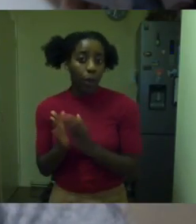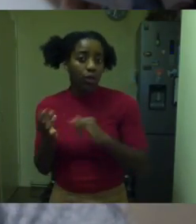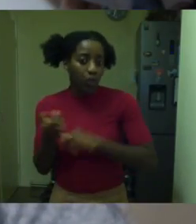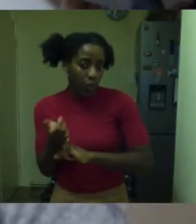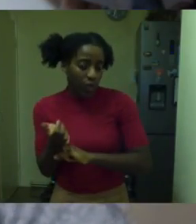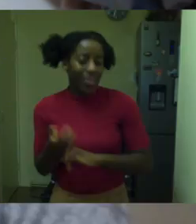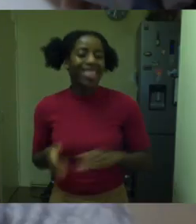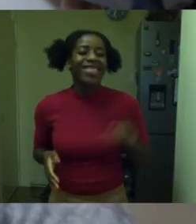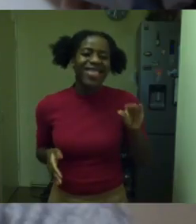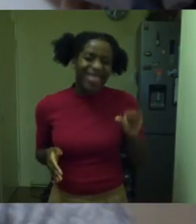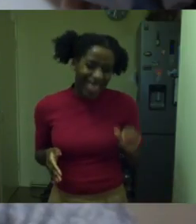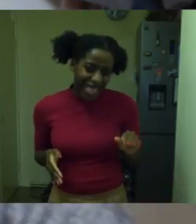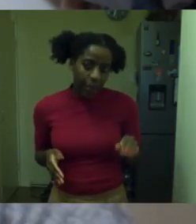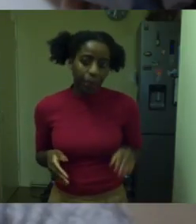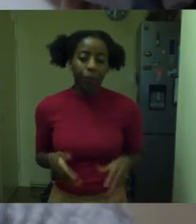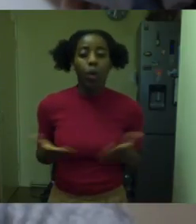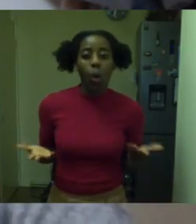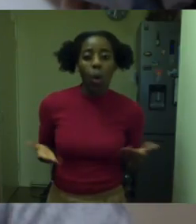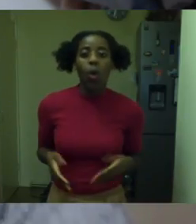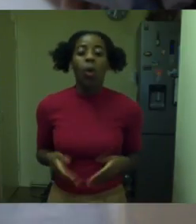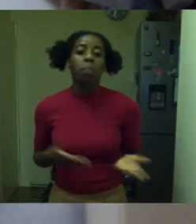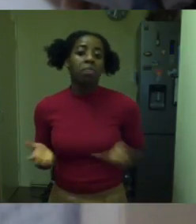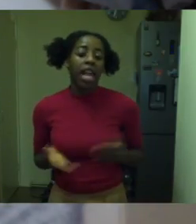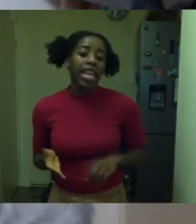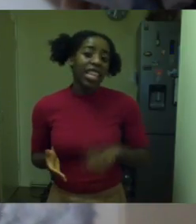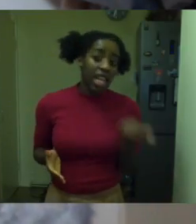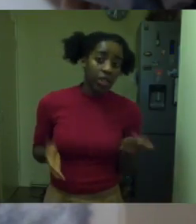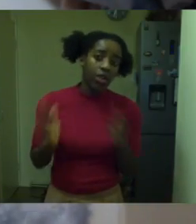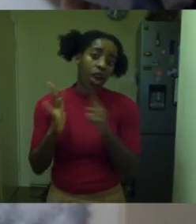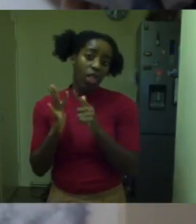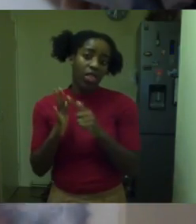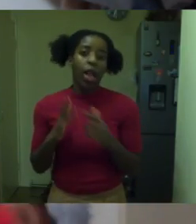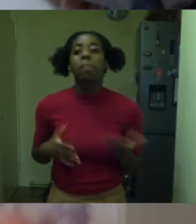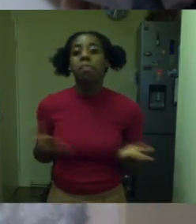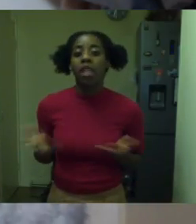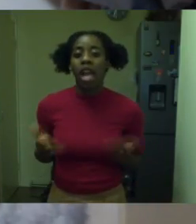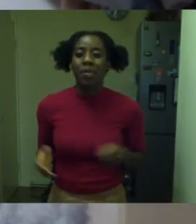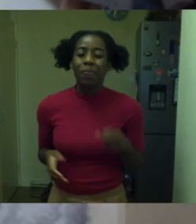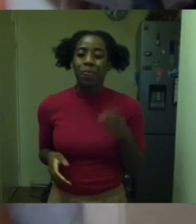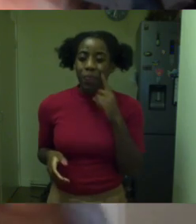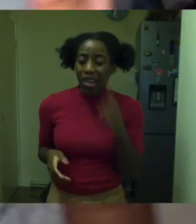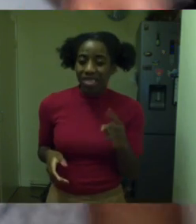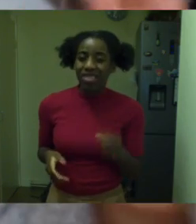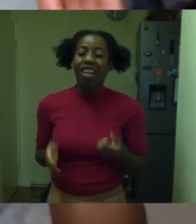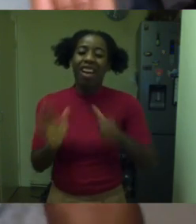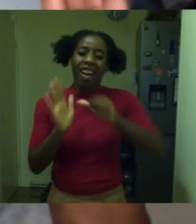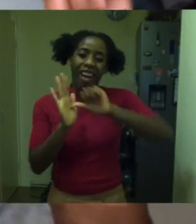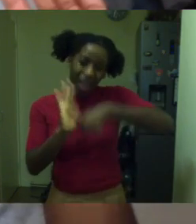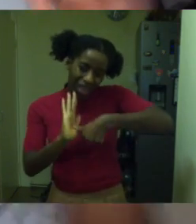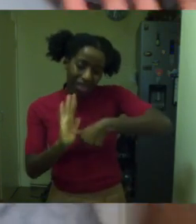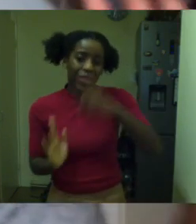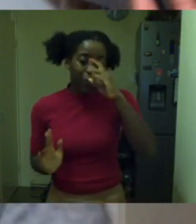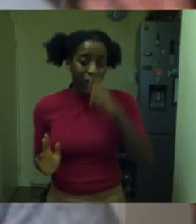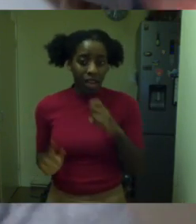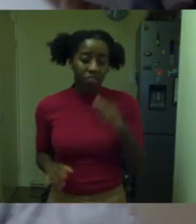for plays like for black, of black playwrights or whatever, you usually find it in a really tiny section, literally so tiny.